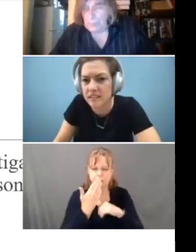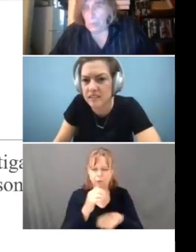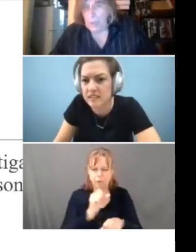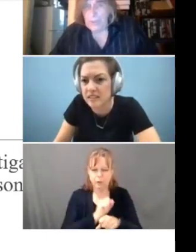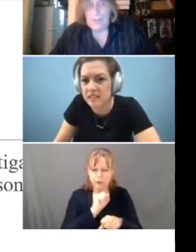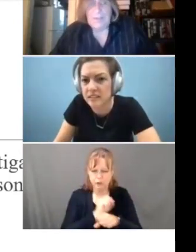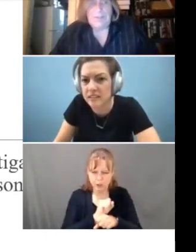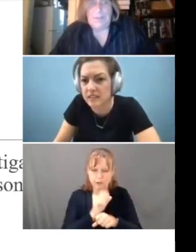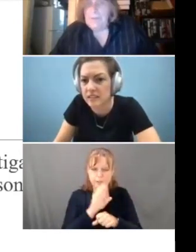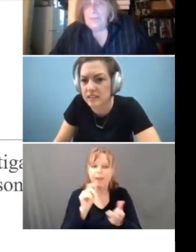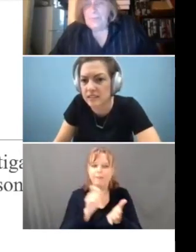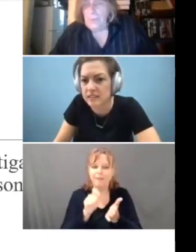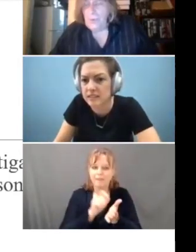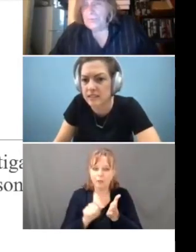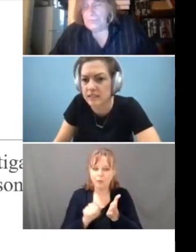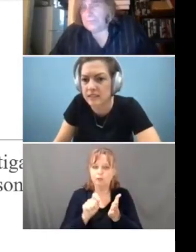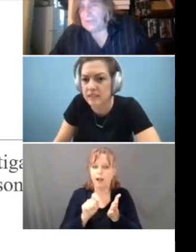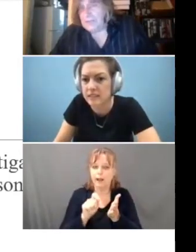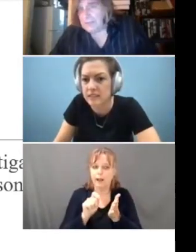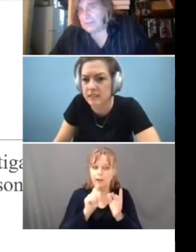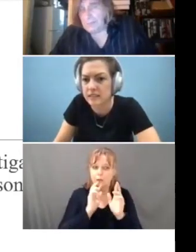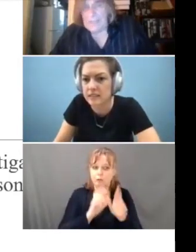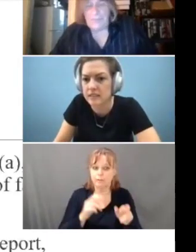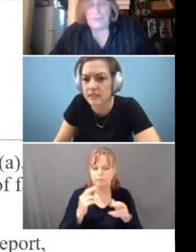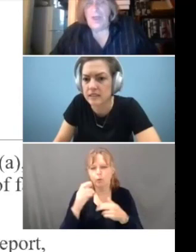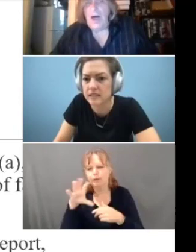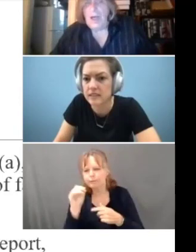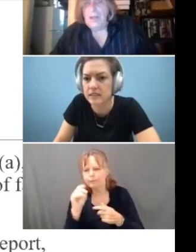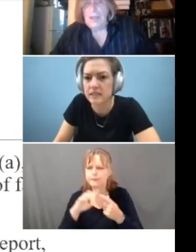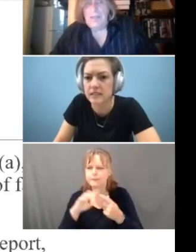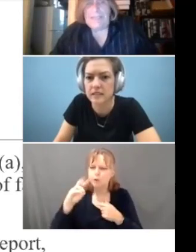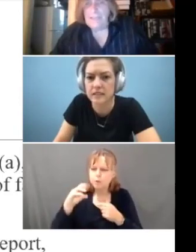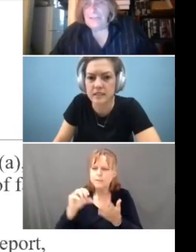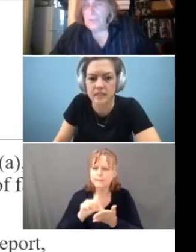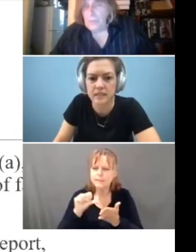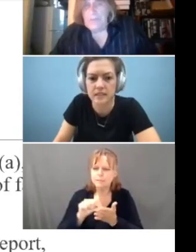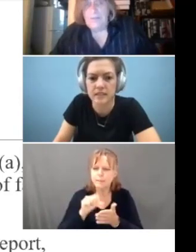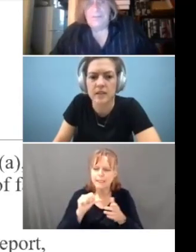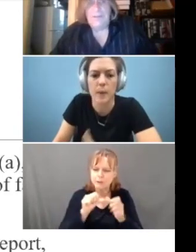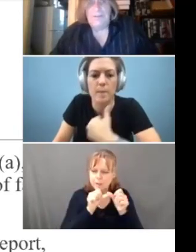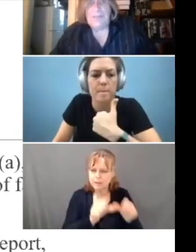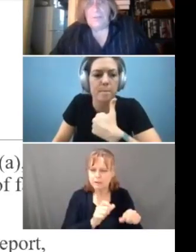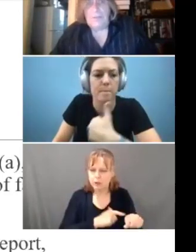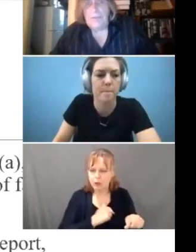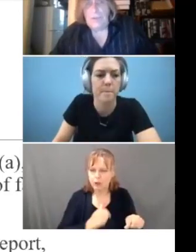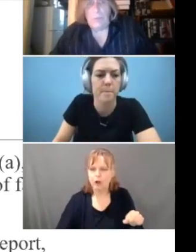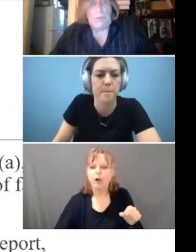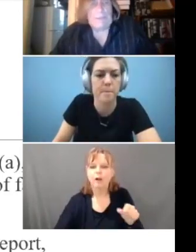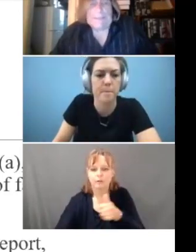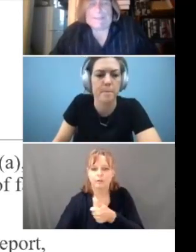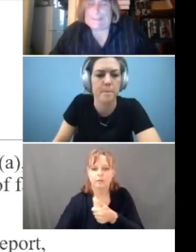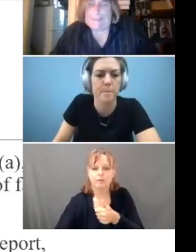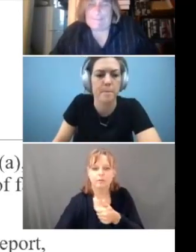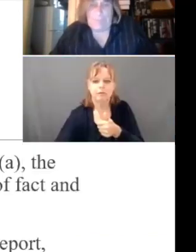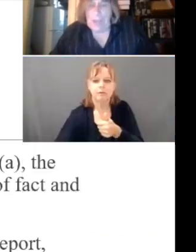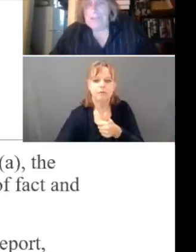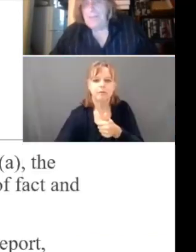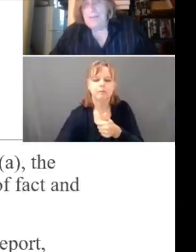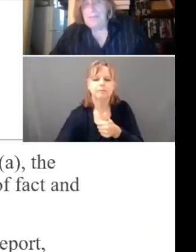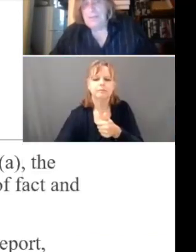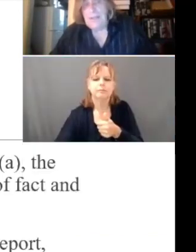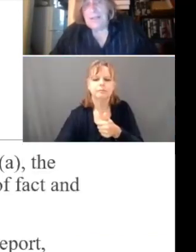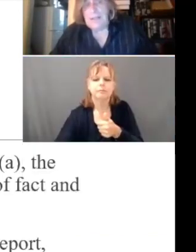write a report. Some of these reports are 50 and 60 pages long. They interview witnesses. They review, um,